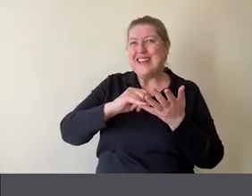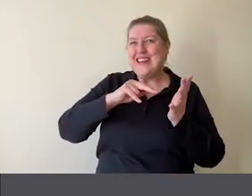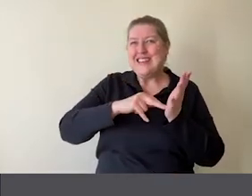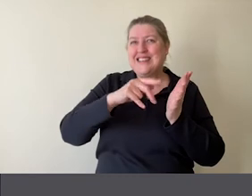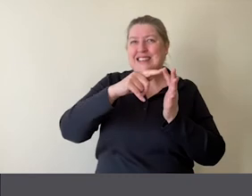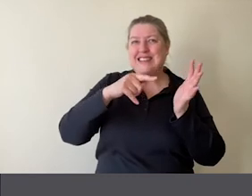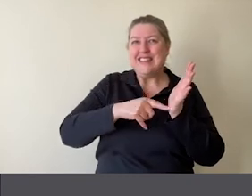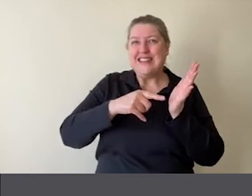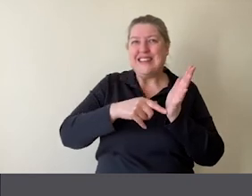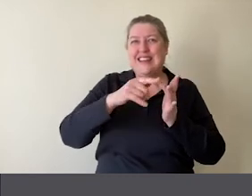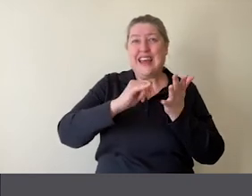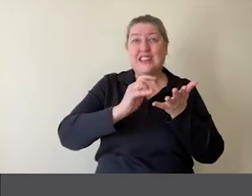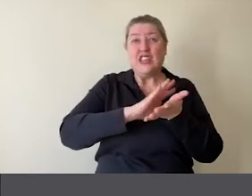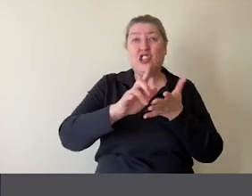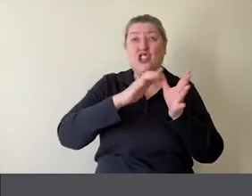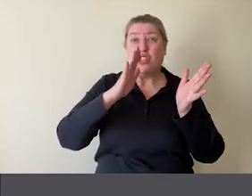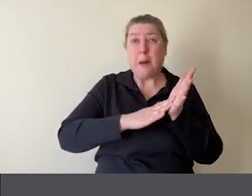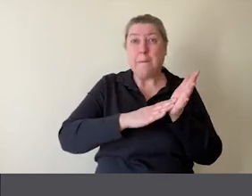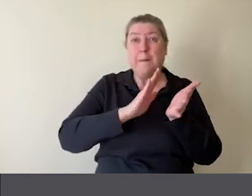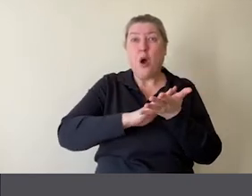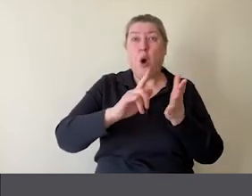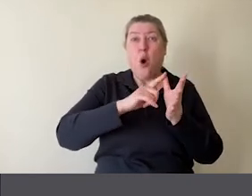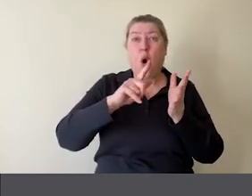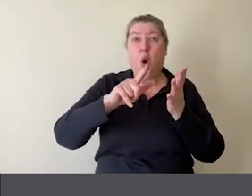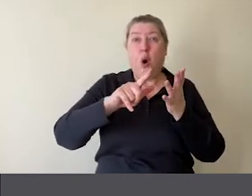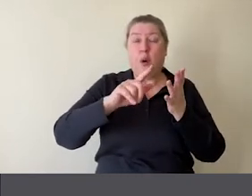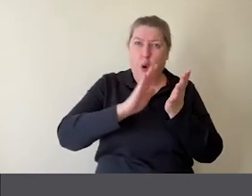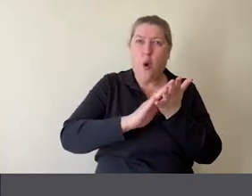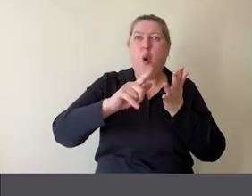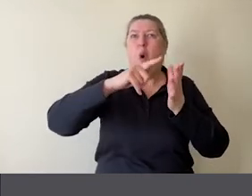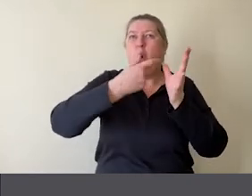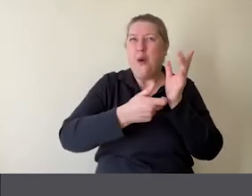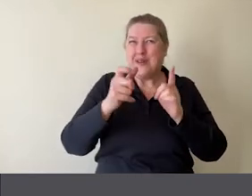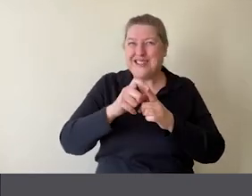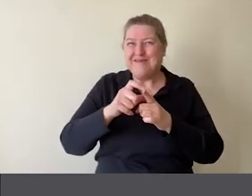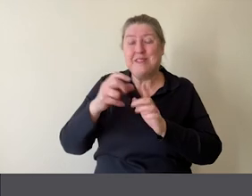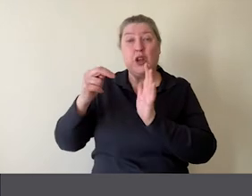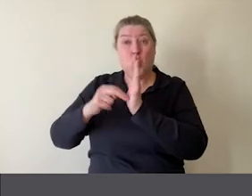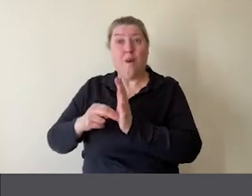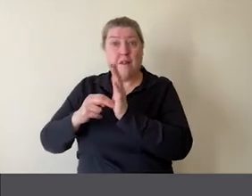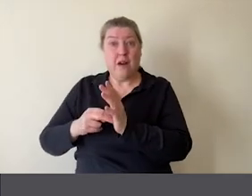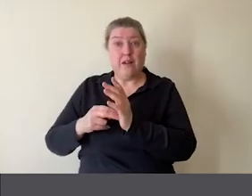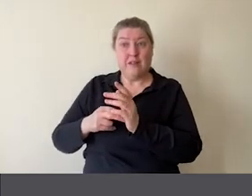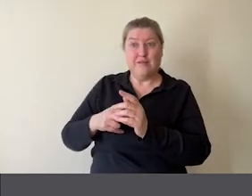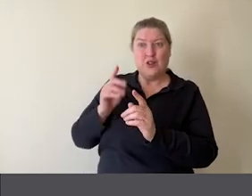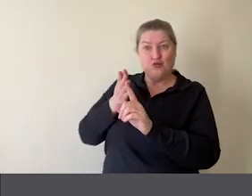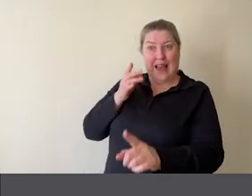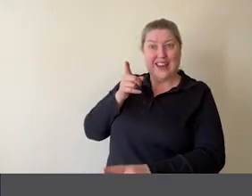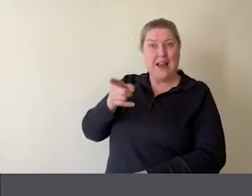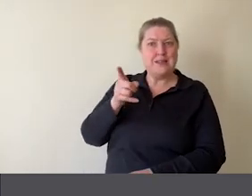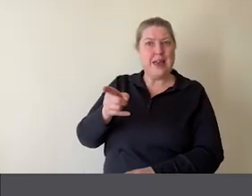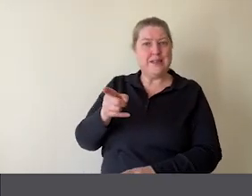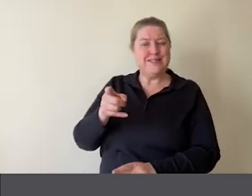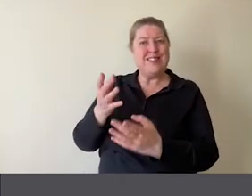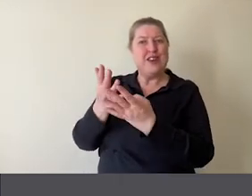from Norfolk and this you will recognise instantly as the great talk from the Snettersham Horde.